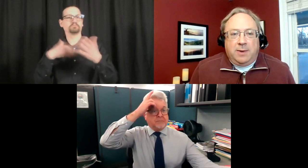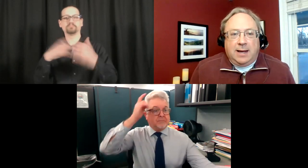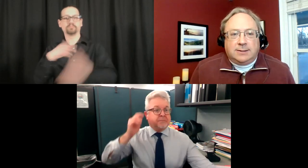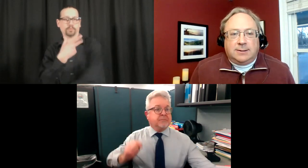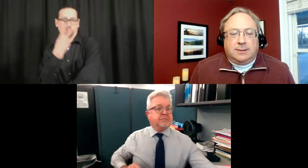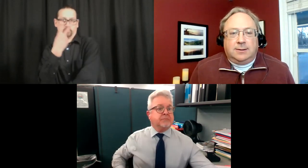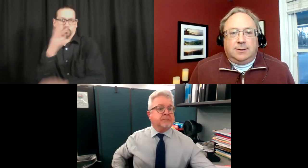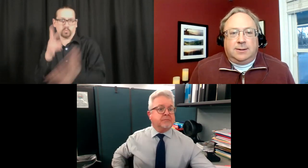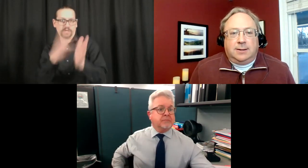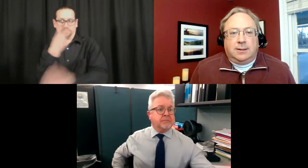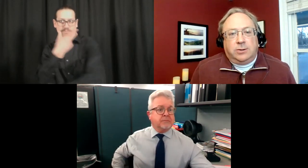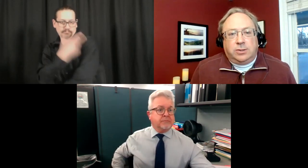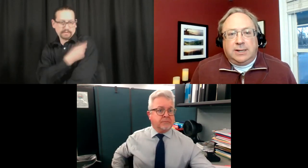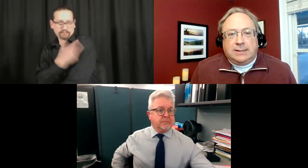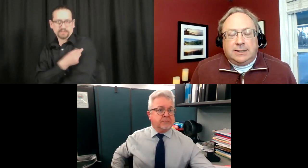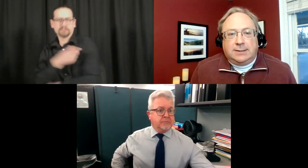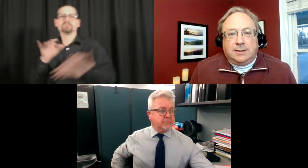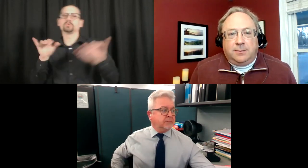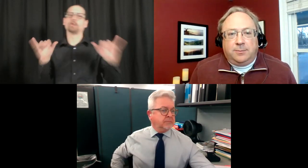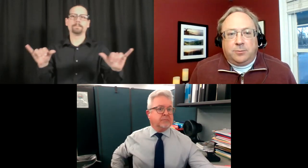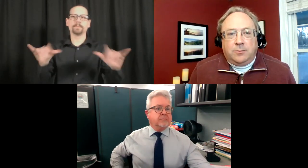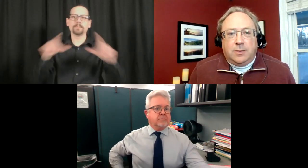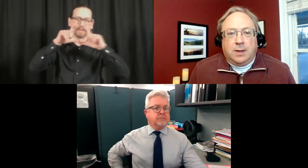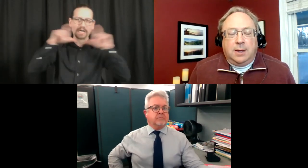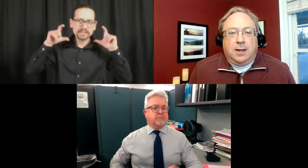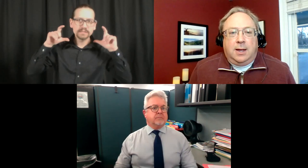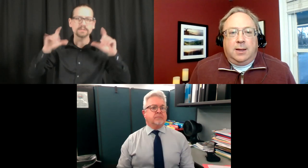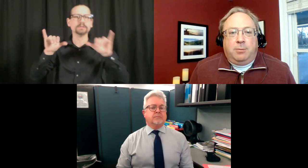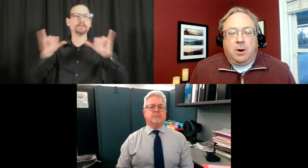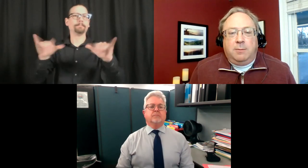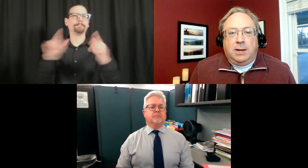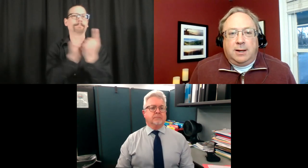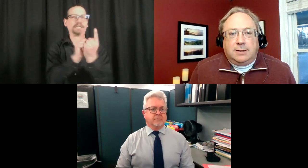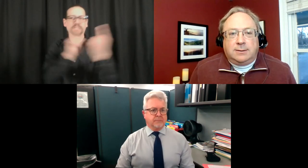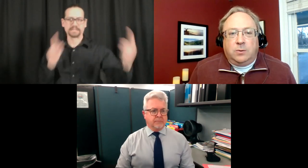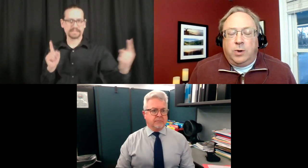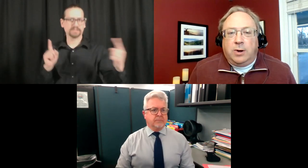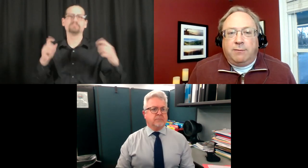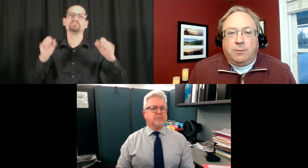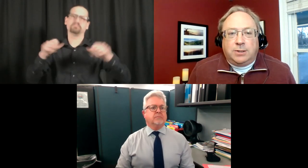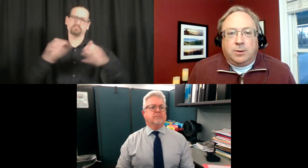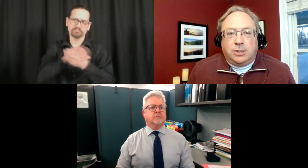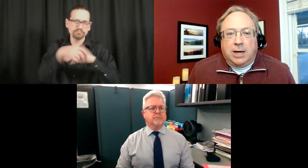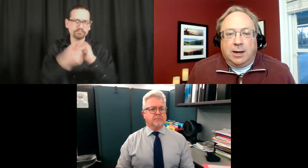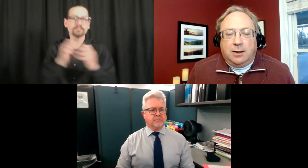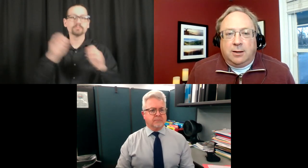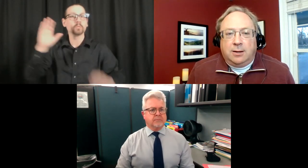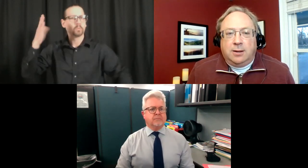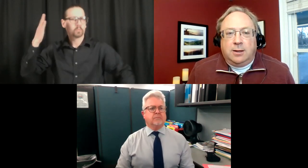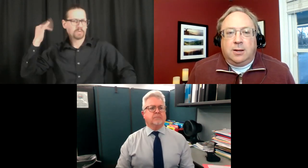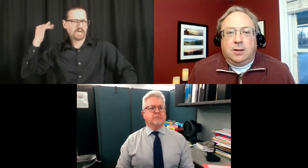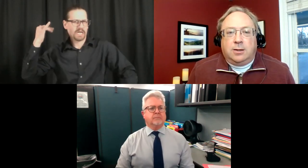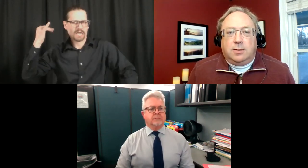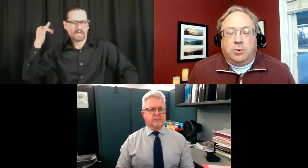still need to wear a mask and social distance. Partly because we don't have the research yet